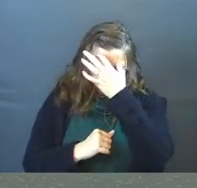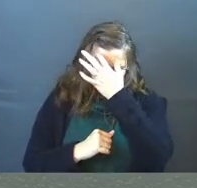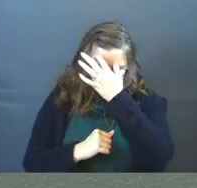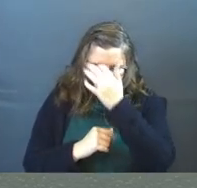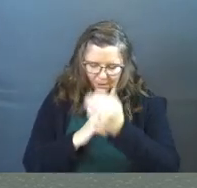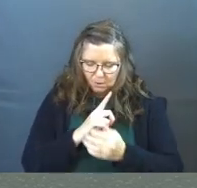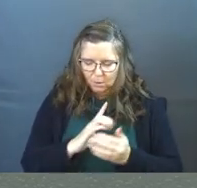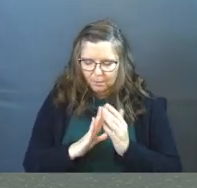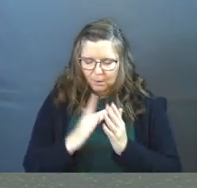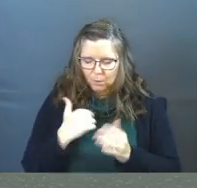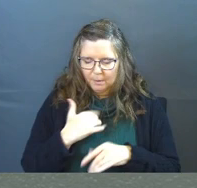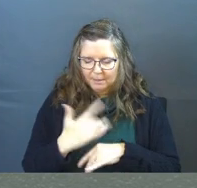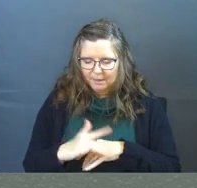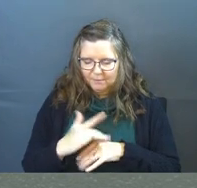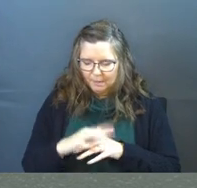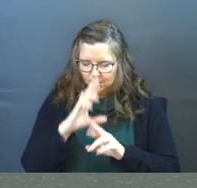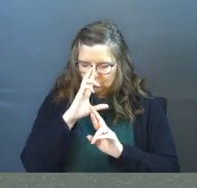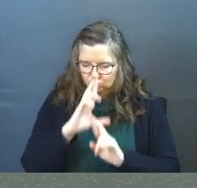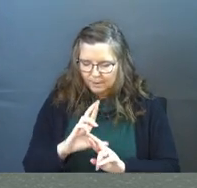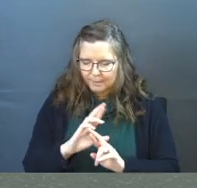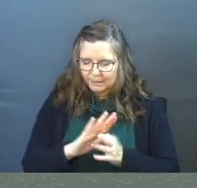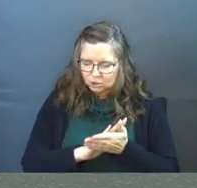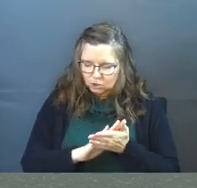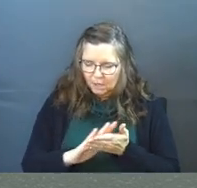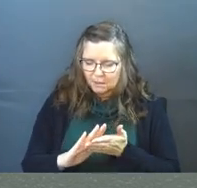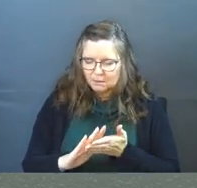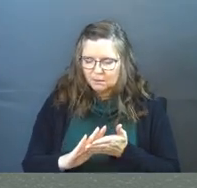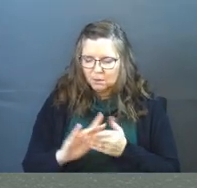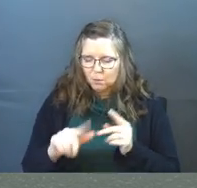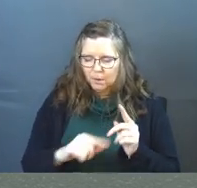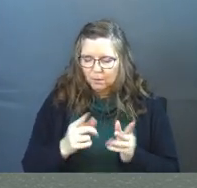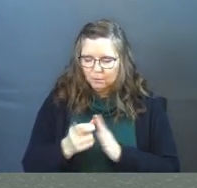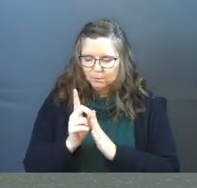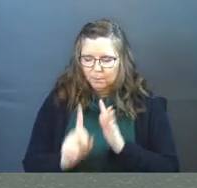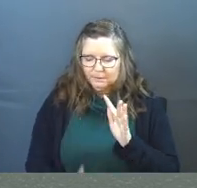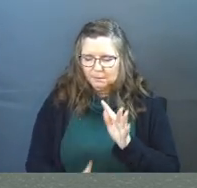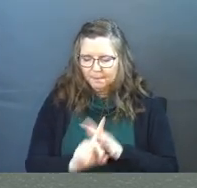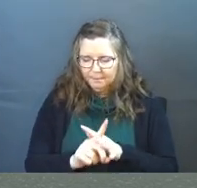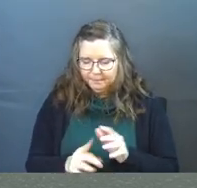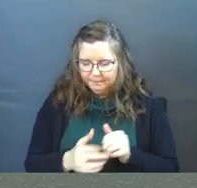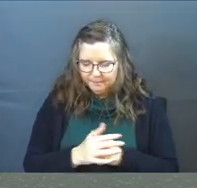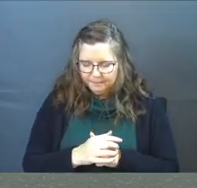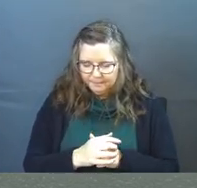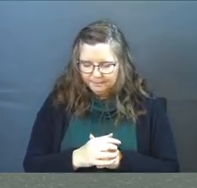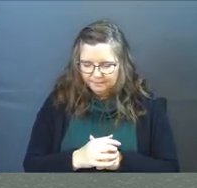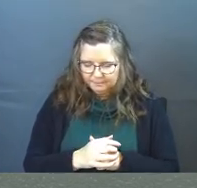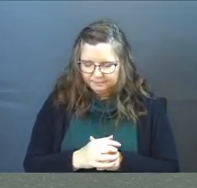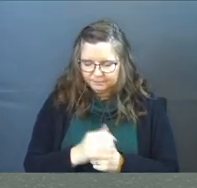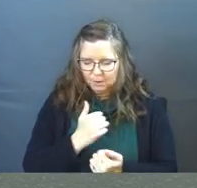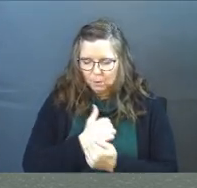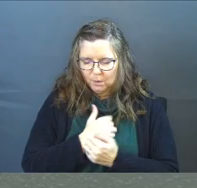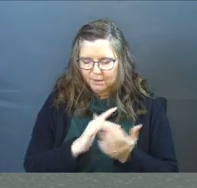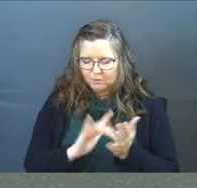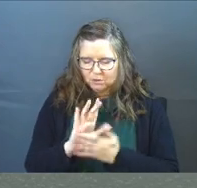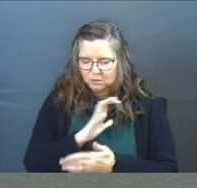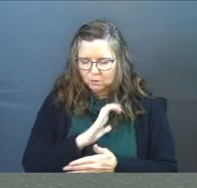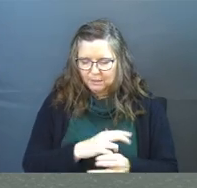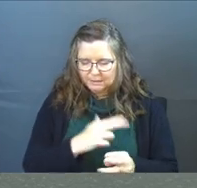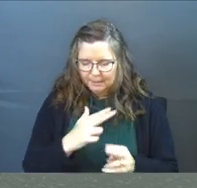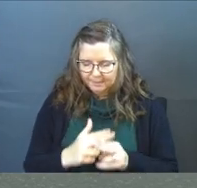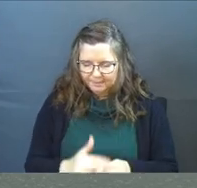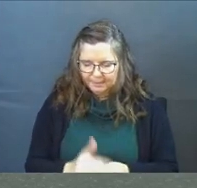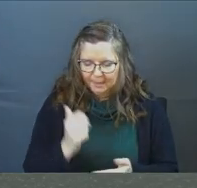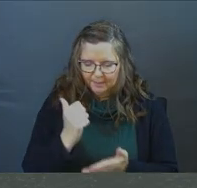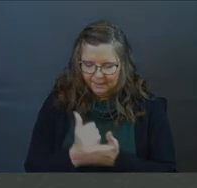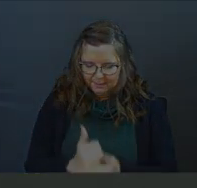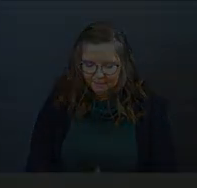And Lord, I pray that we would be available and respectful and gentle when those moments come. We love you, Jesus. In Christ's name.